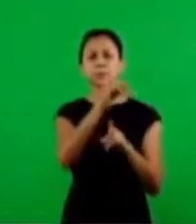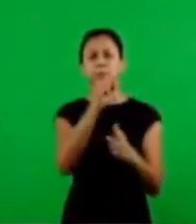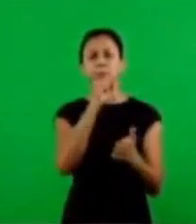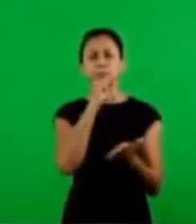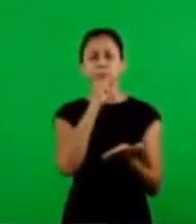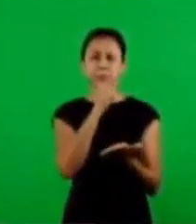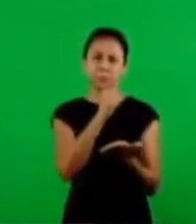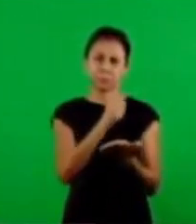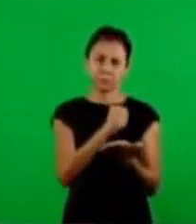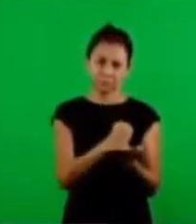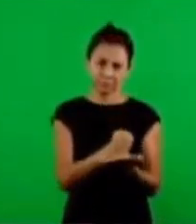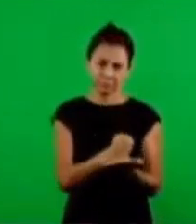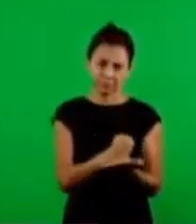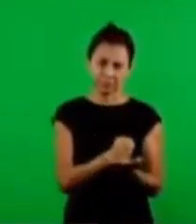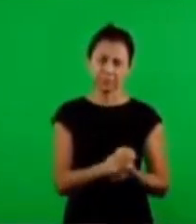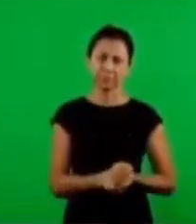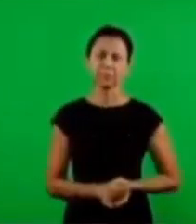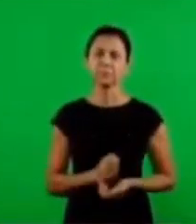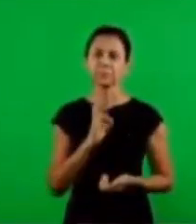He was referring to what?